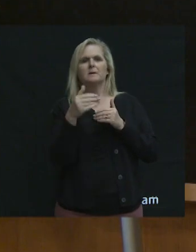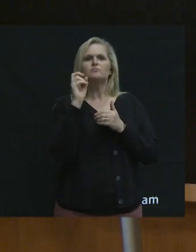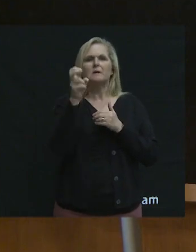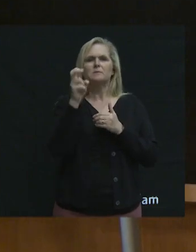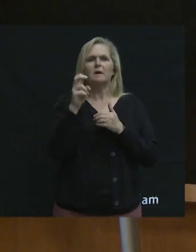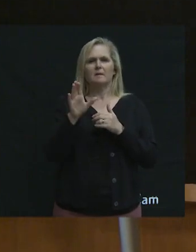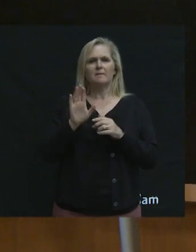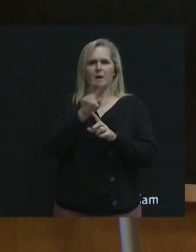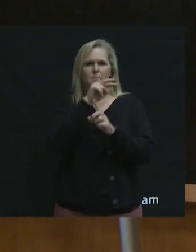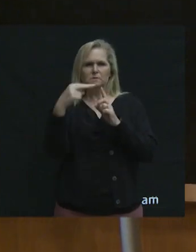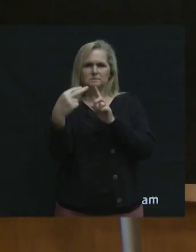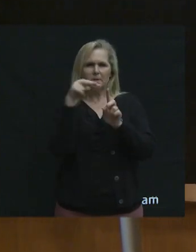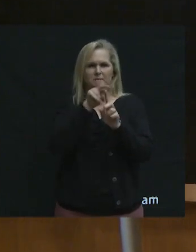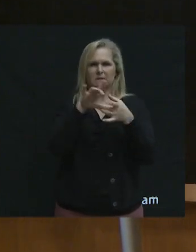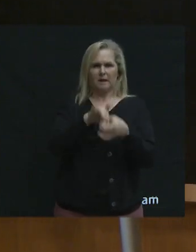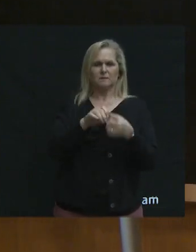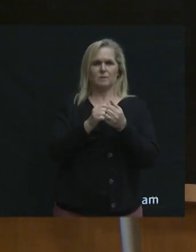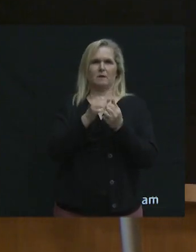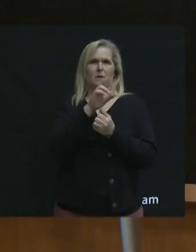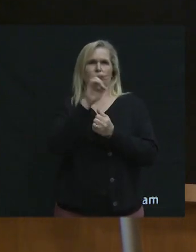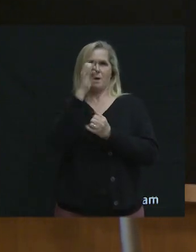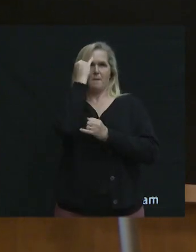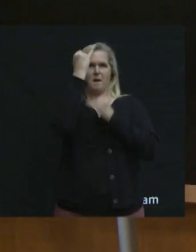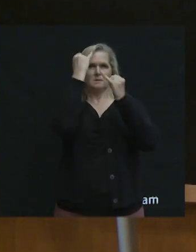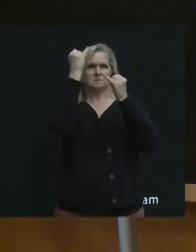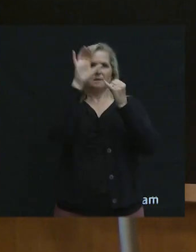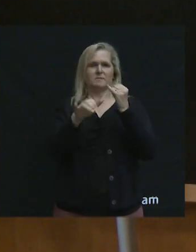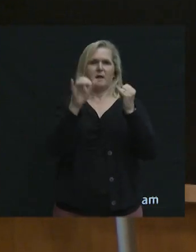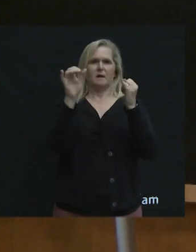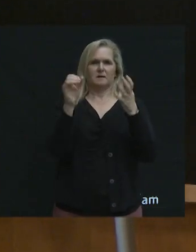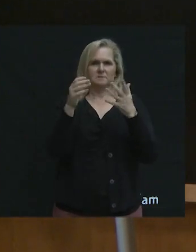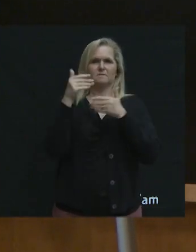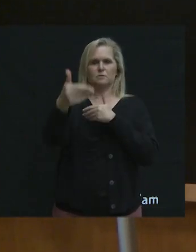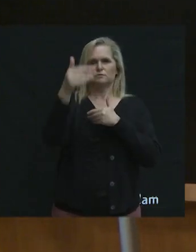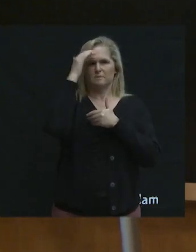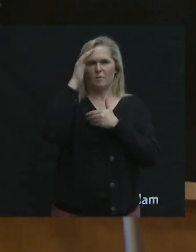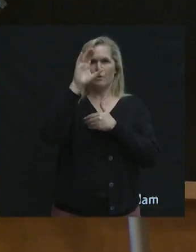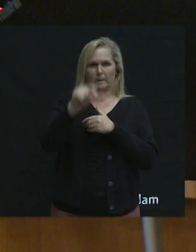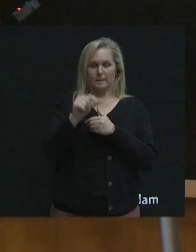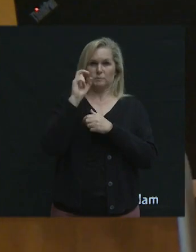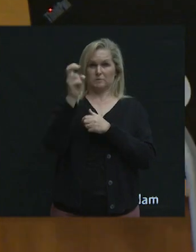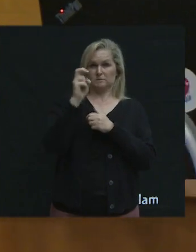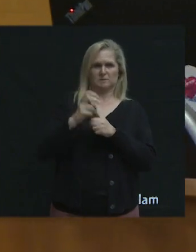different perspective on reimagining the future of transportation in Coquilla.